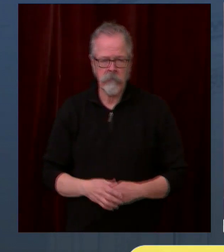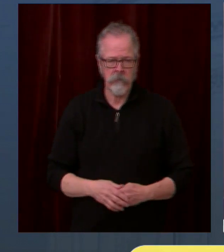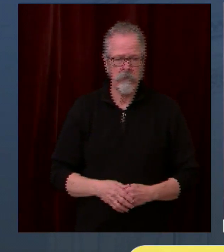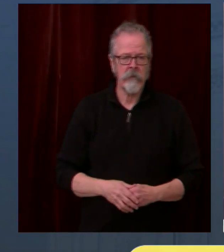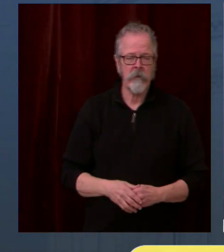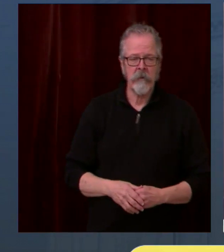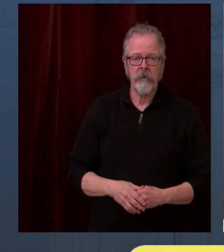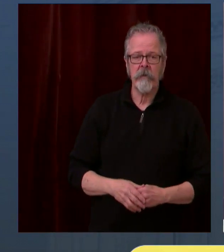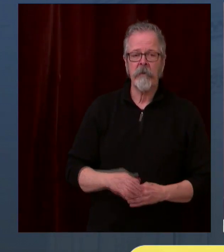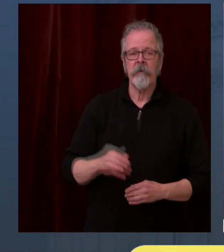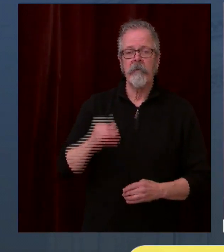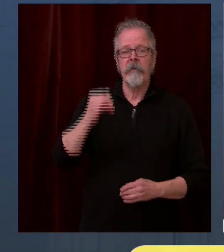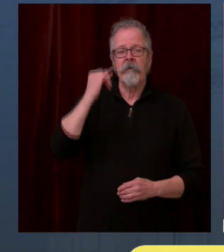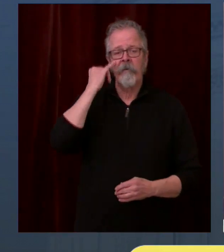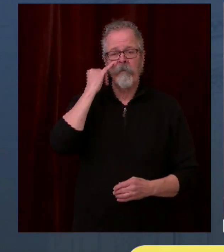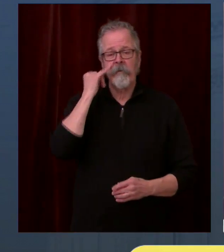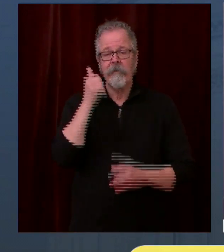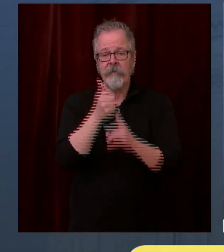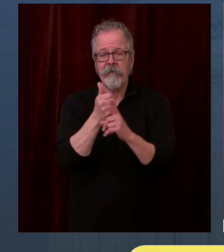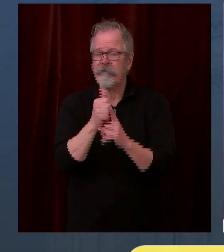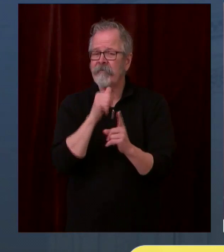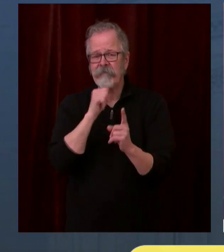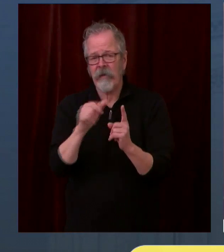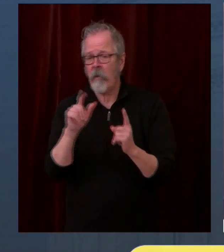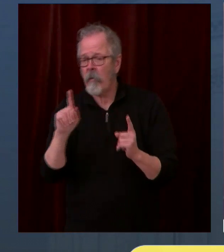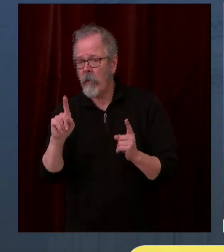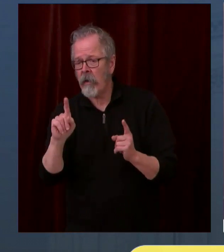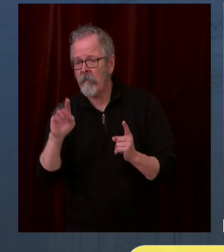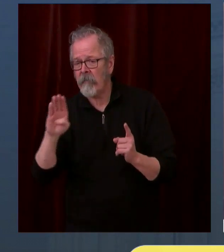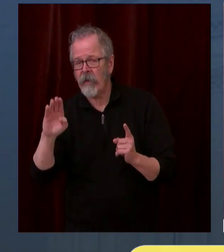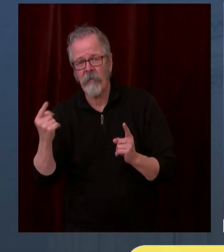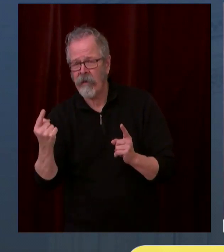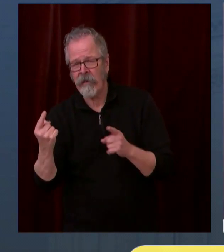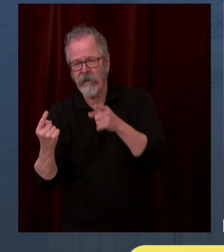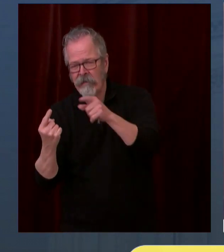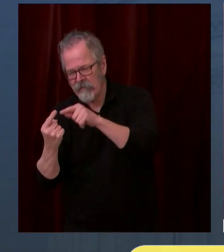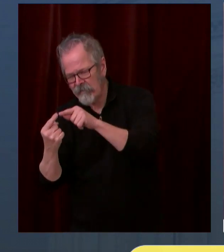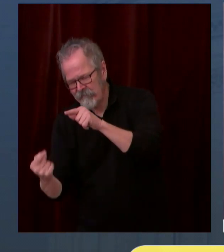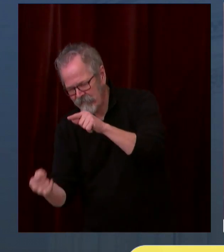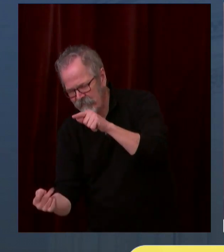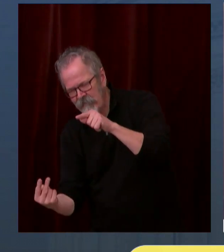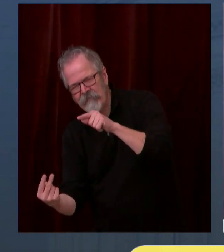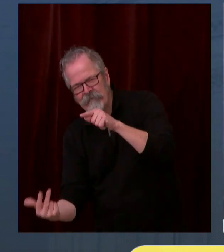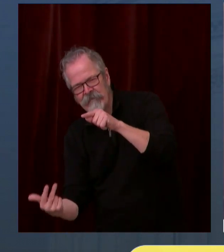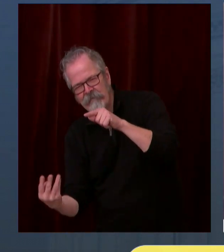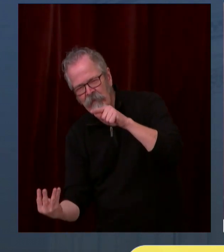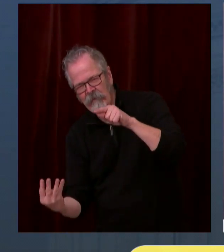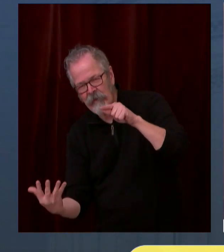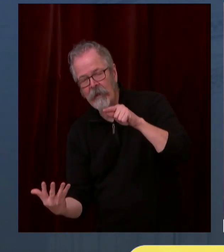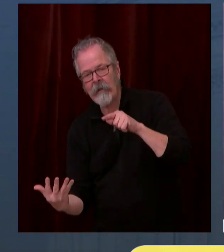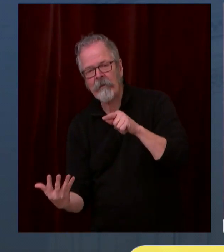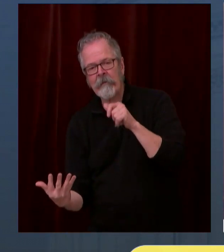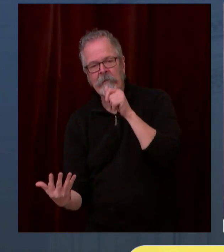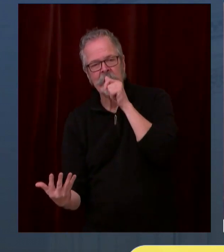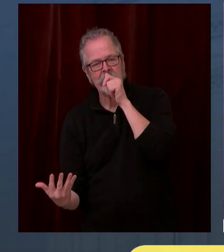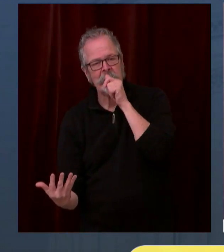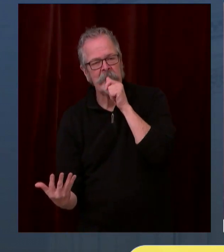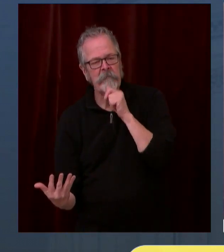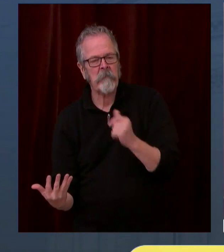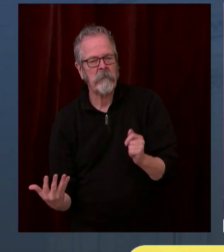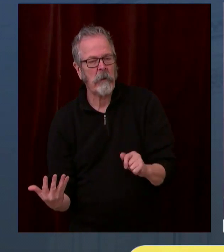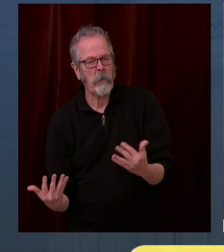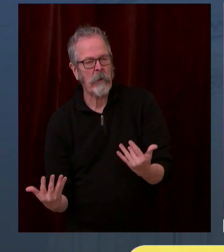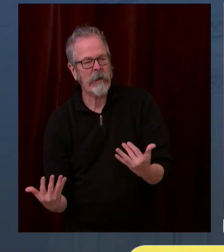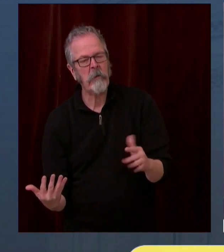infected with COVID-19. And that is critical. So we're announcing these changes today because we want to get more people vaccinated